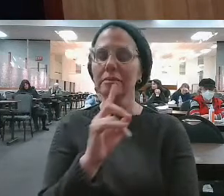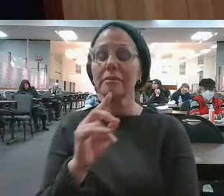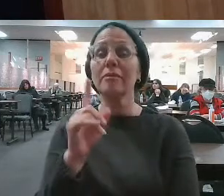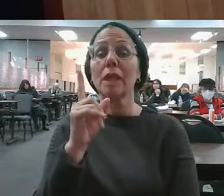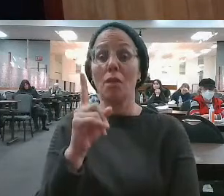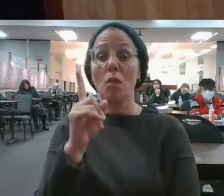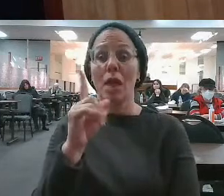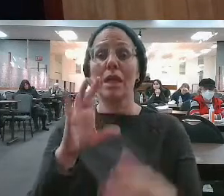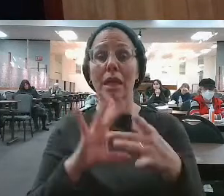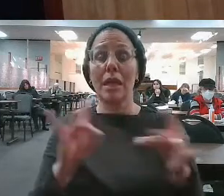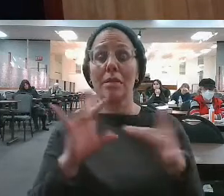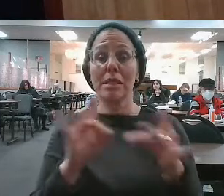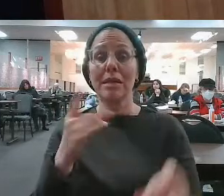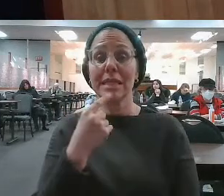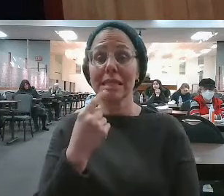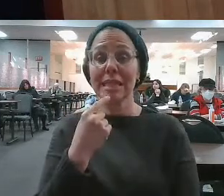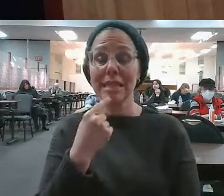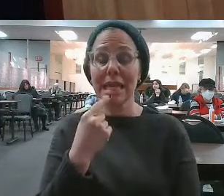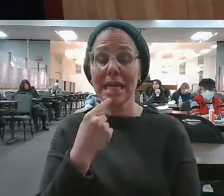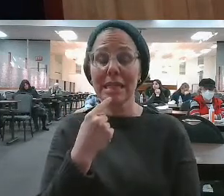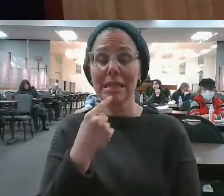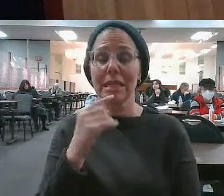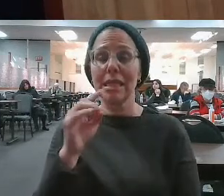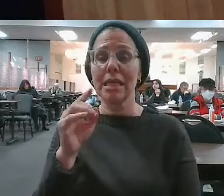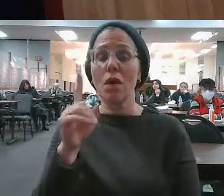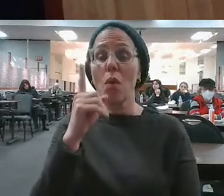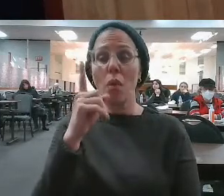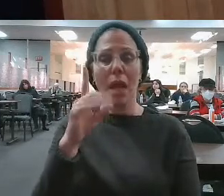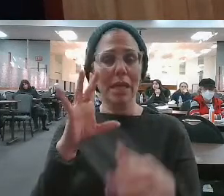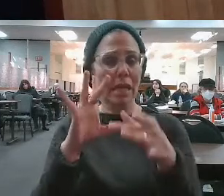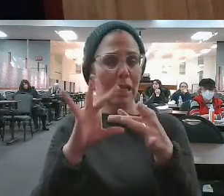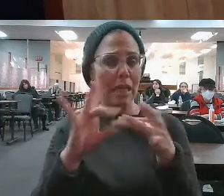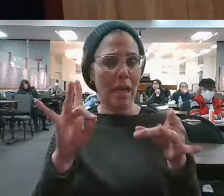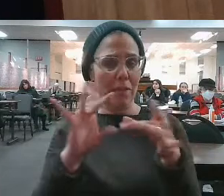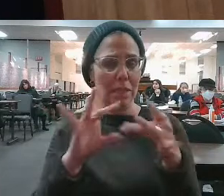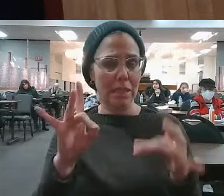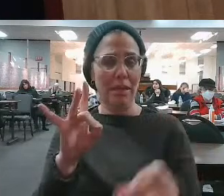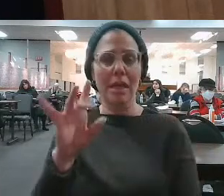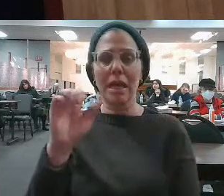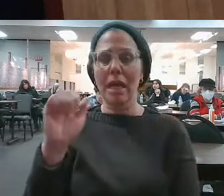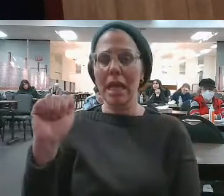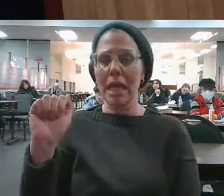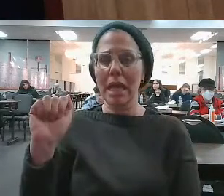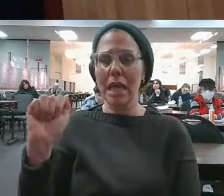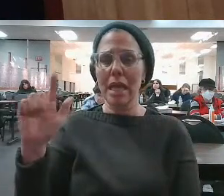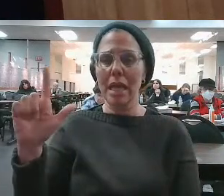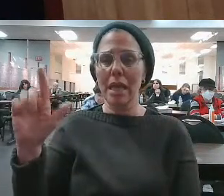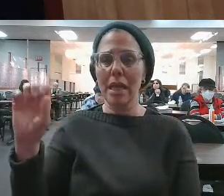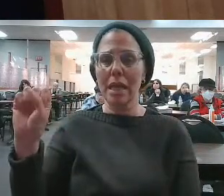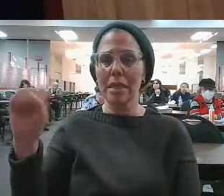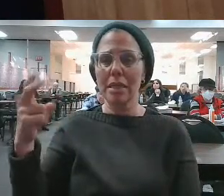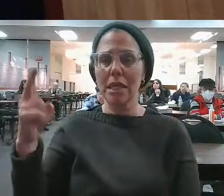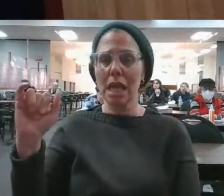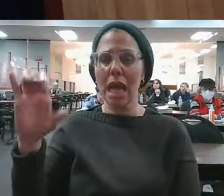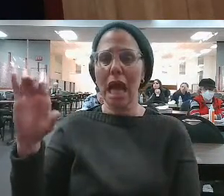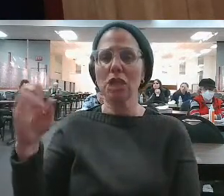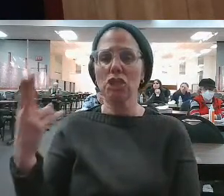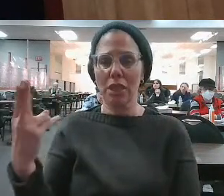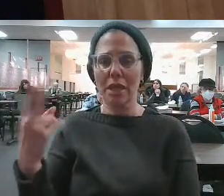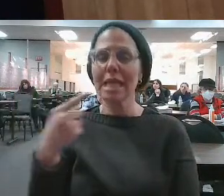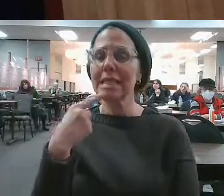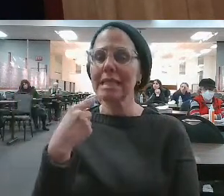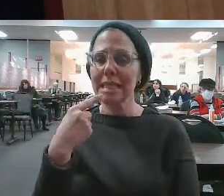So the Alshech says, The Alshech in general is a more esoteric, Kabbalistically based